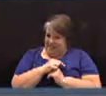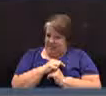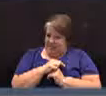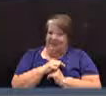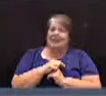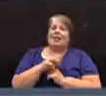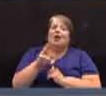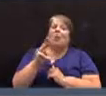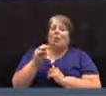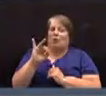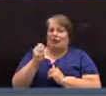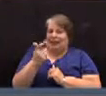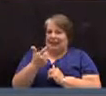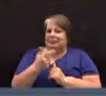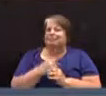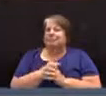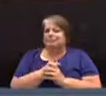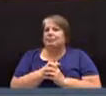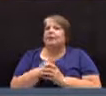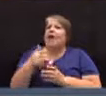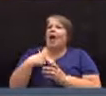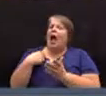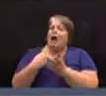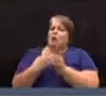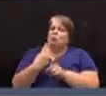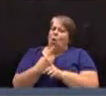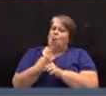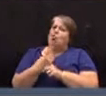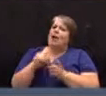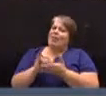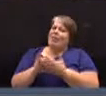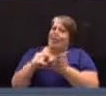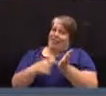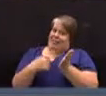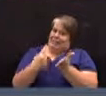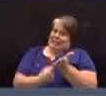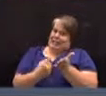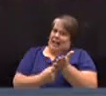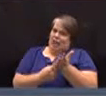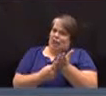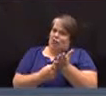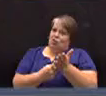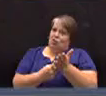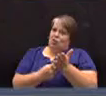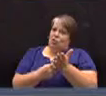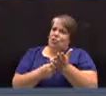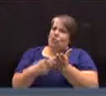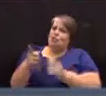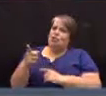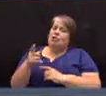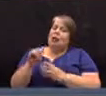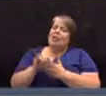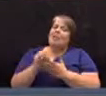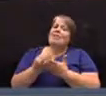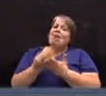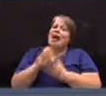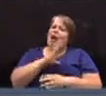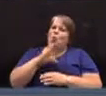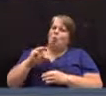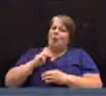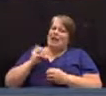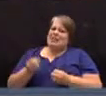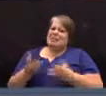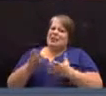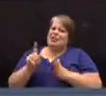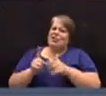I think it's apropos to this discussion that the Representative Town Meeting Finance Committee spent its